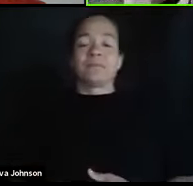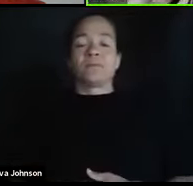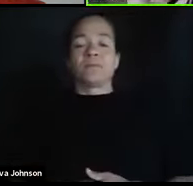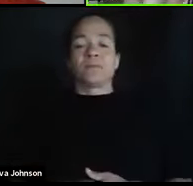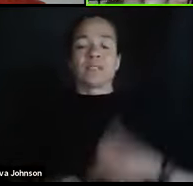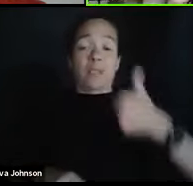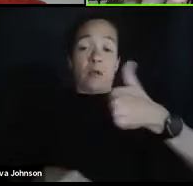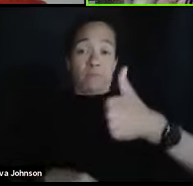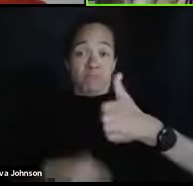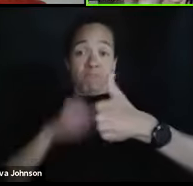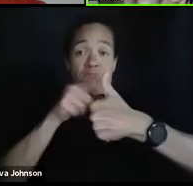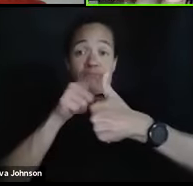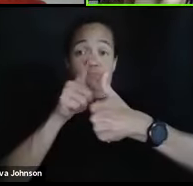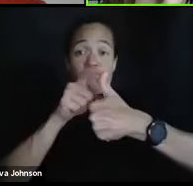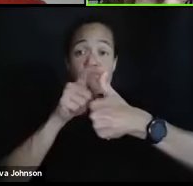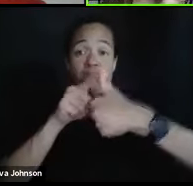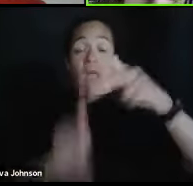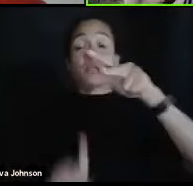showing up.